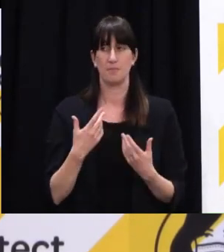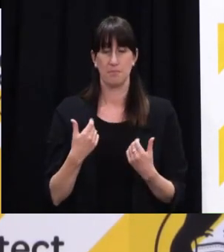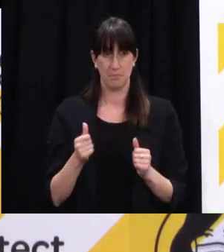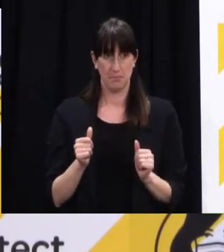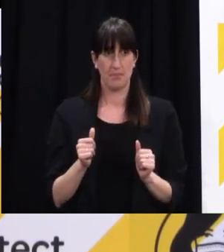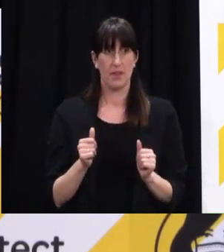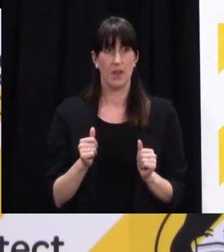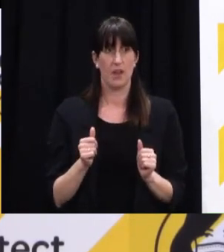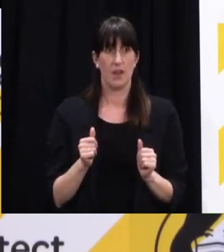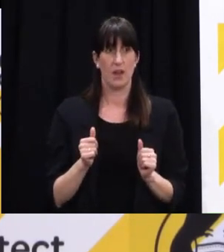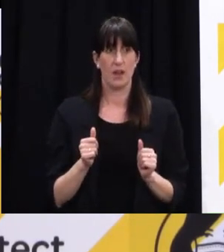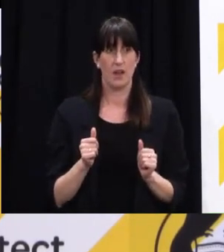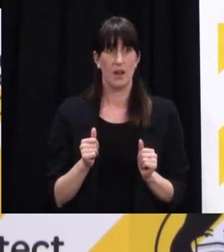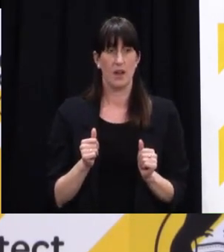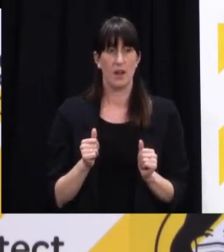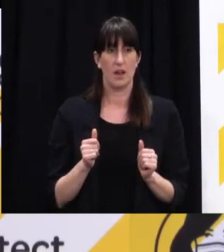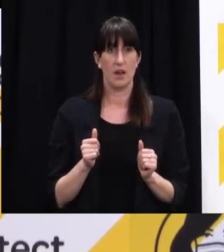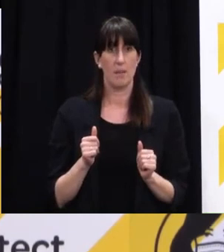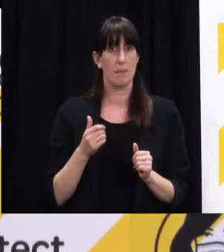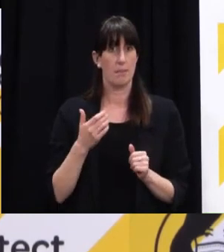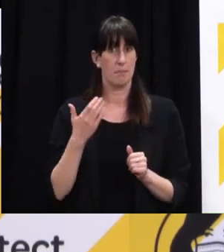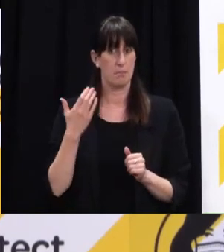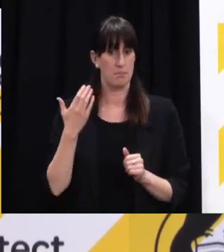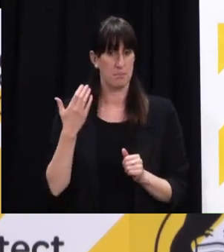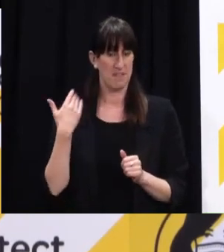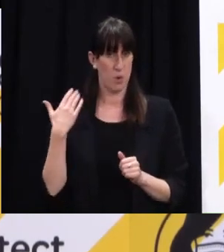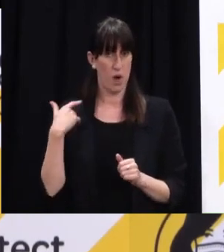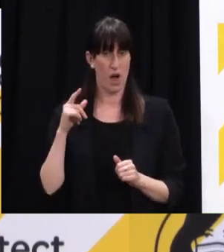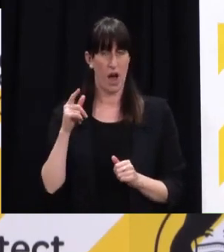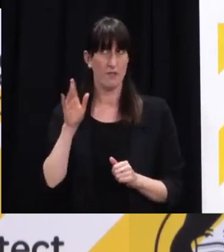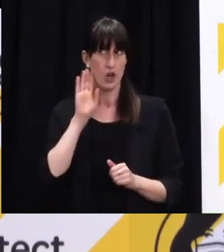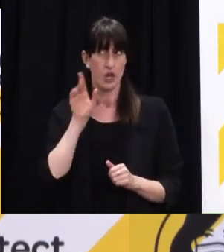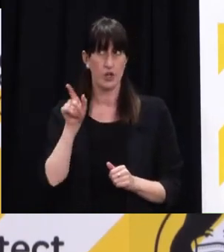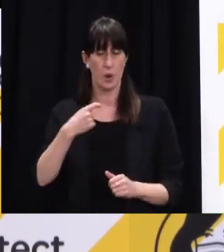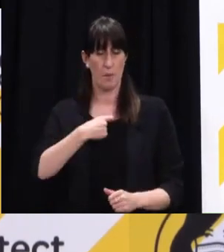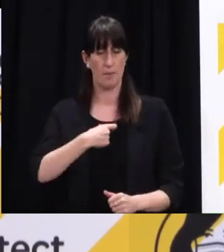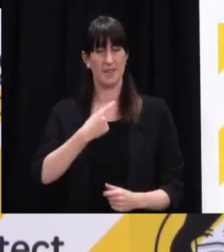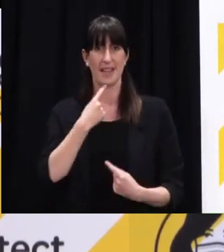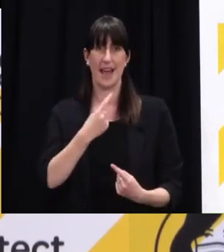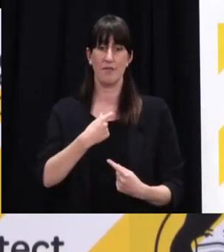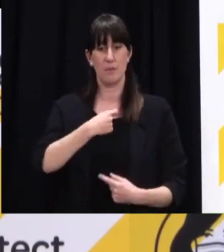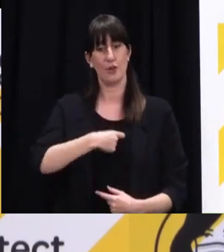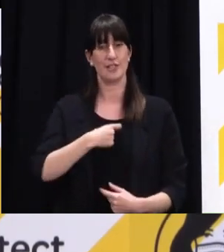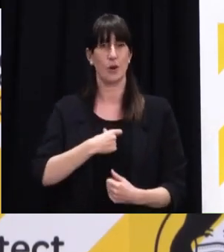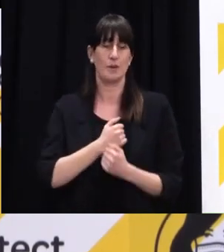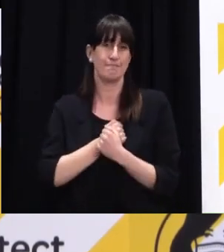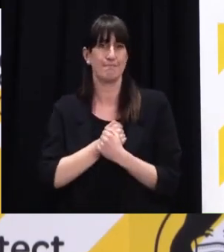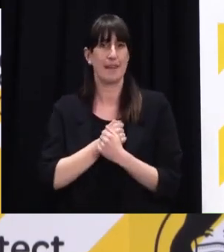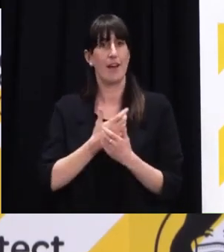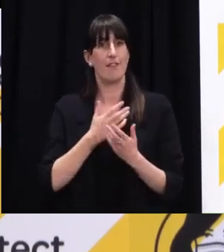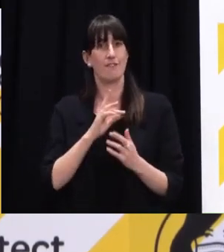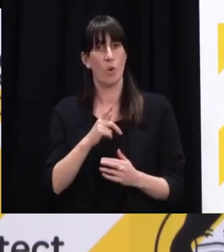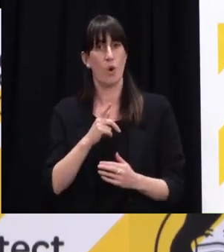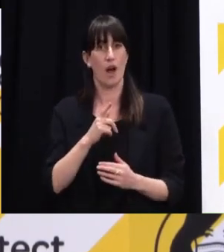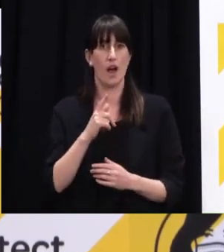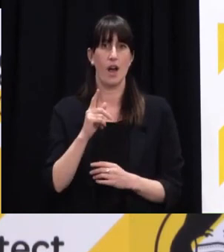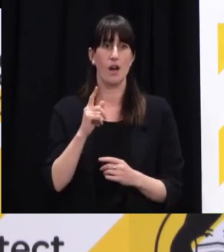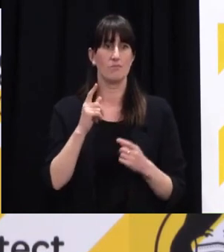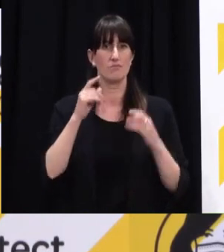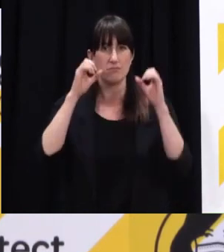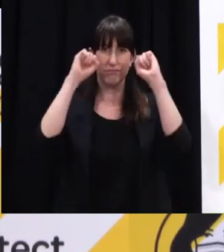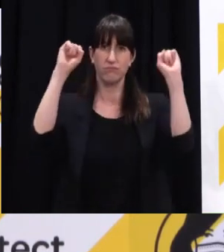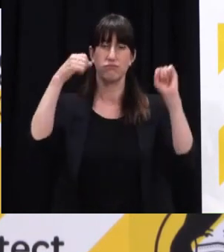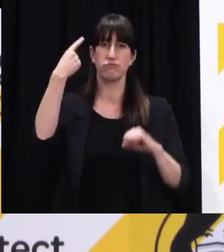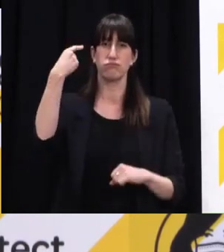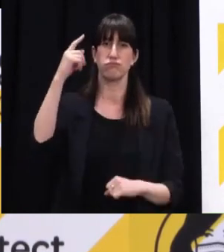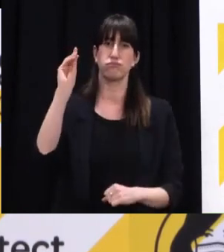You've previously spoken of your personal admiration for Pedro Sánchez and your relationship with him. Do you... Did that involve head of government